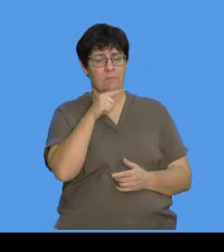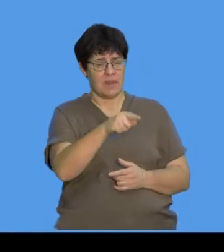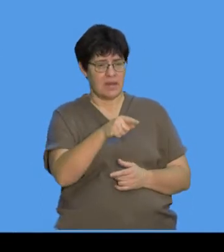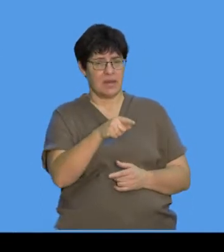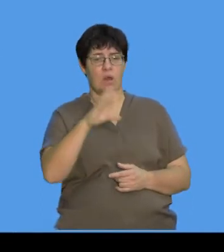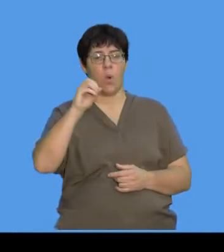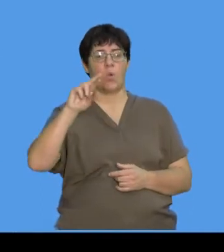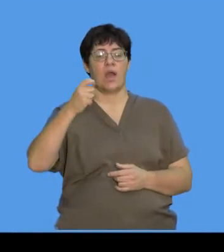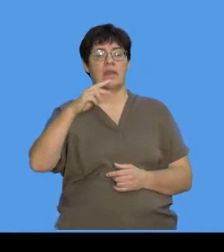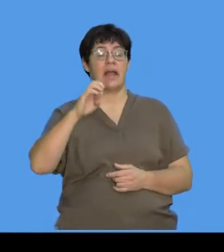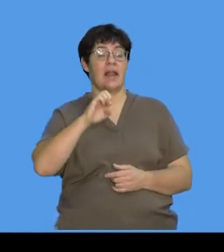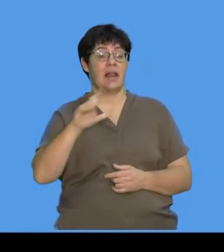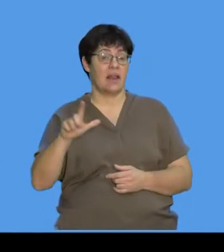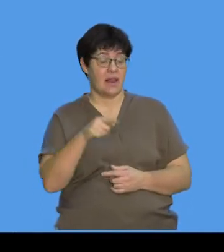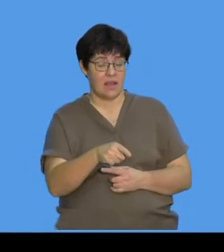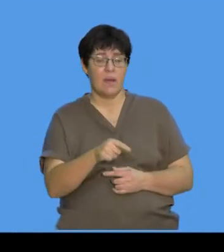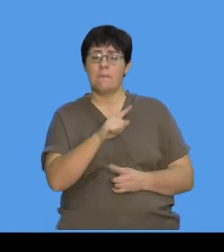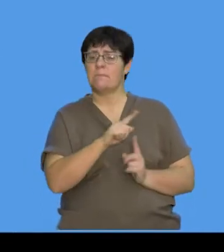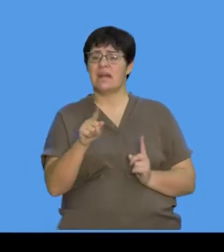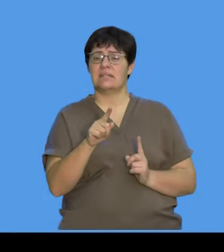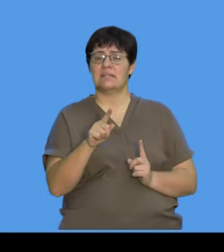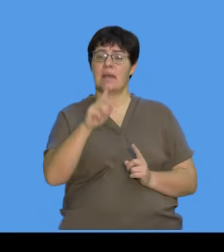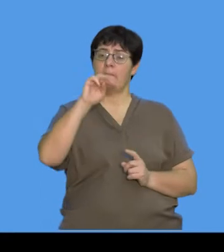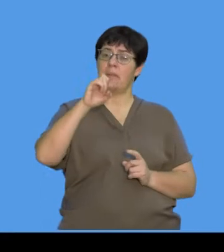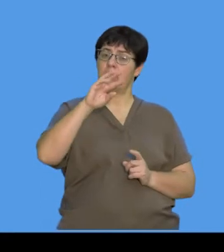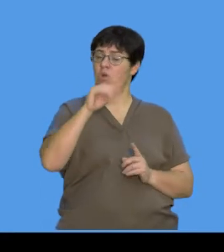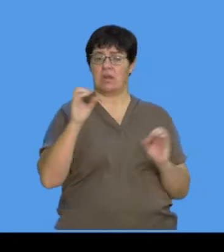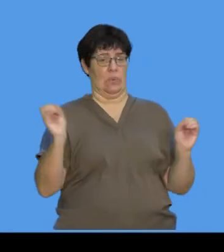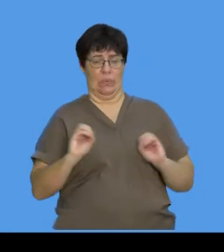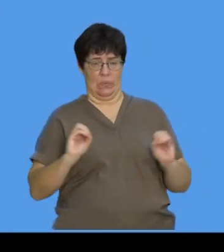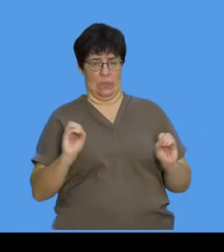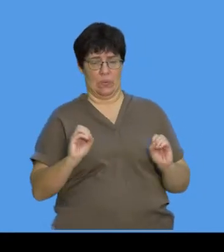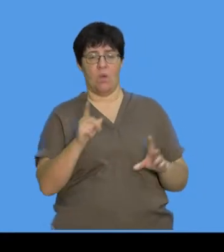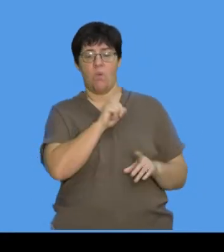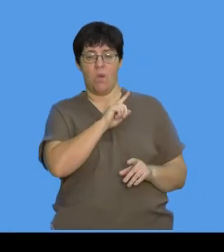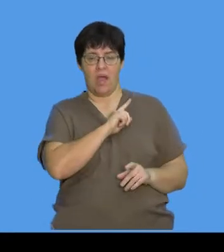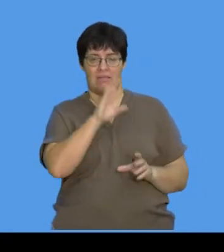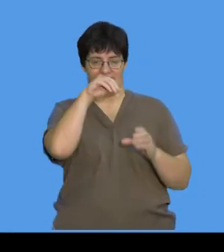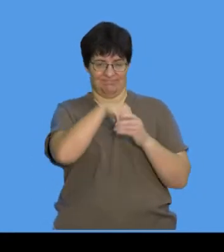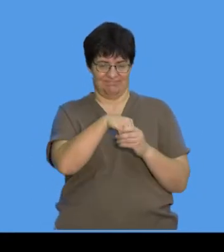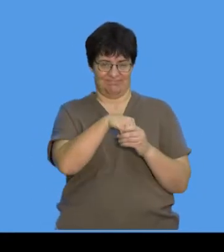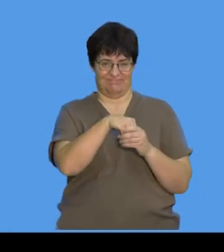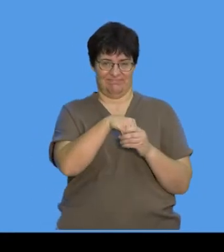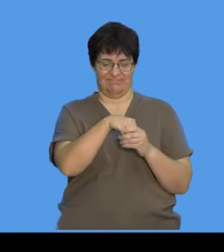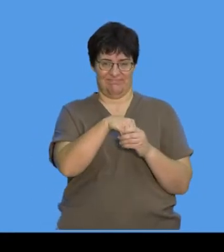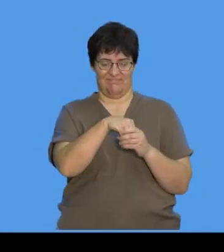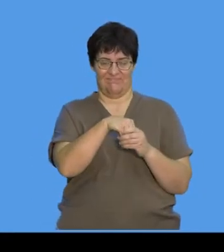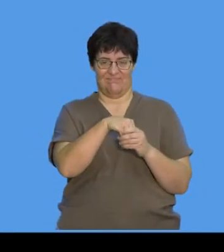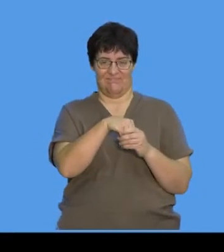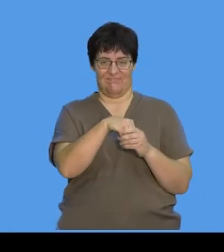organelles, but they do not have a membrane, and that is why they are in the